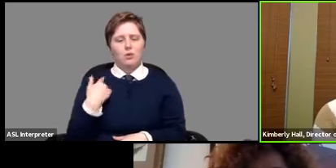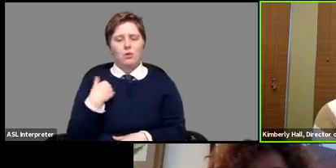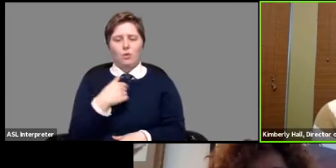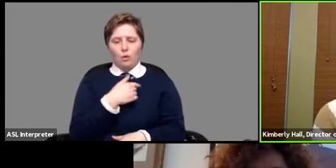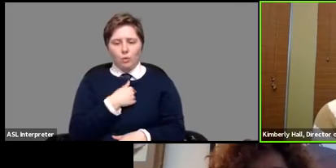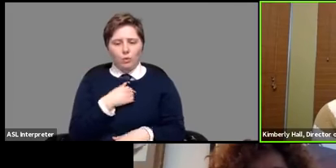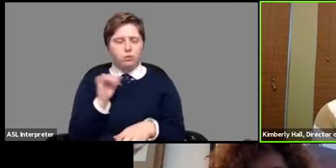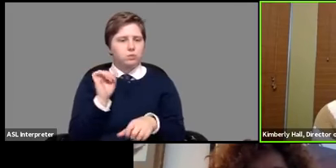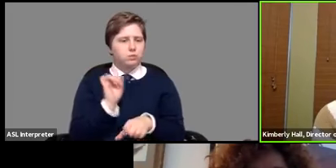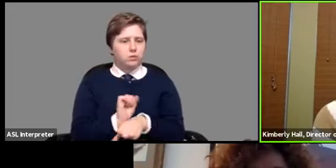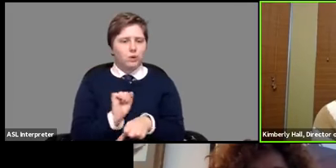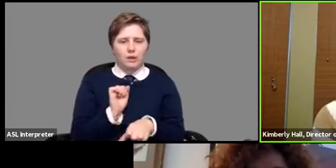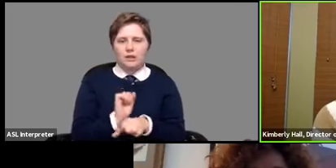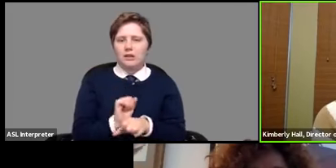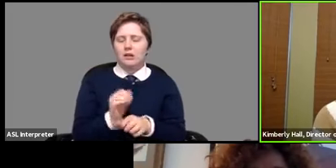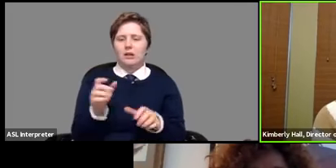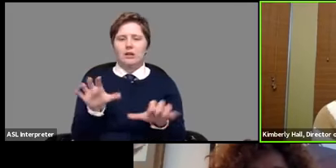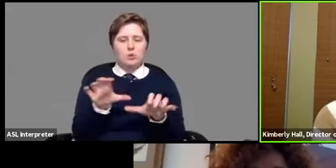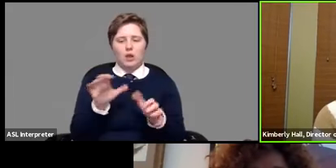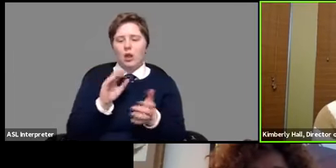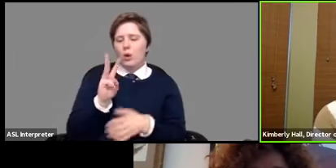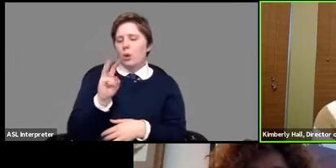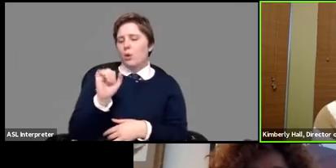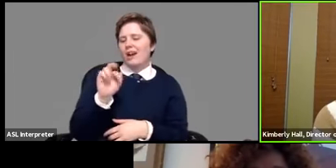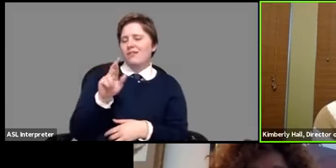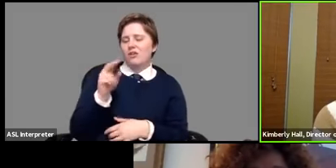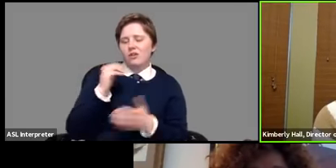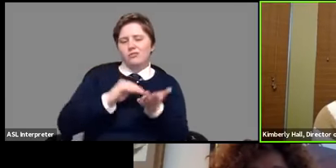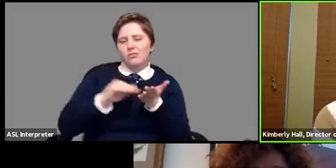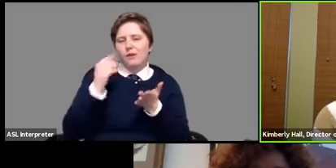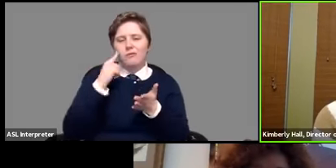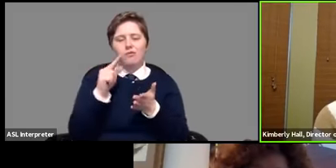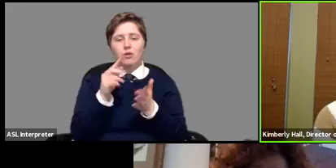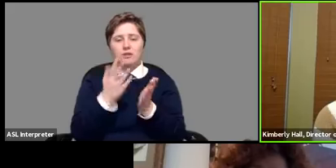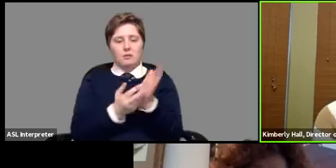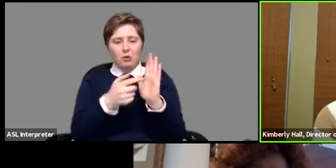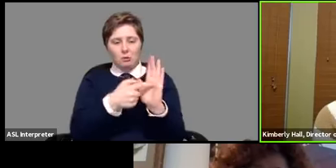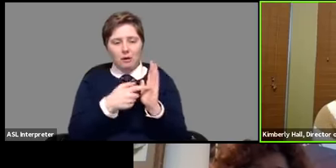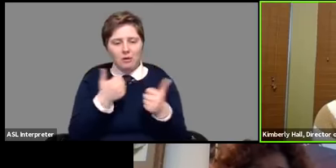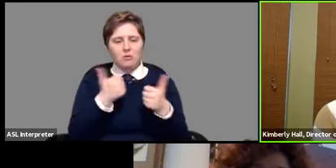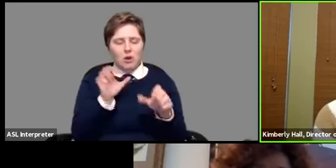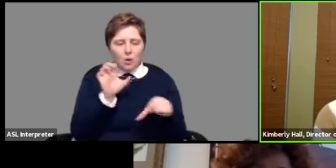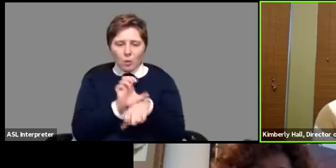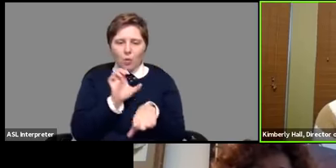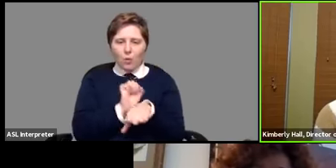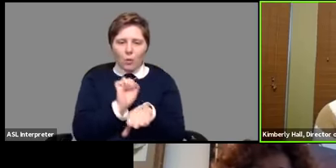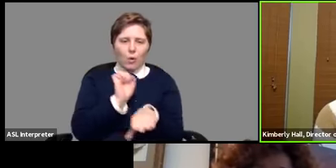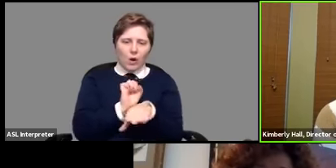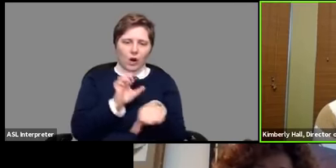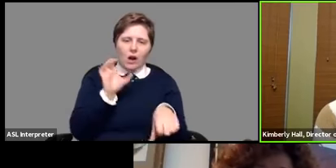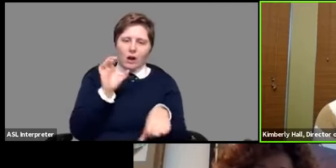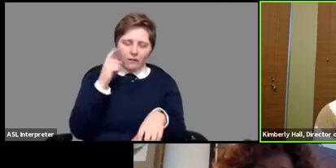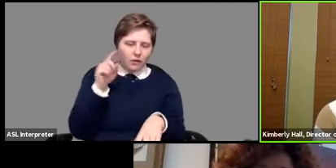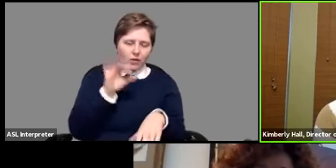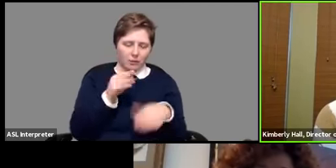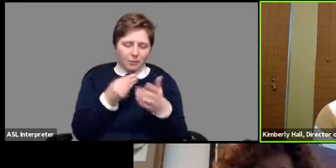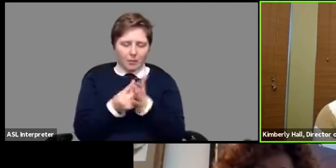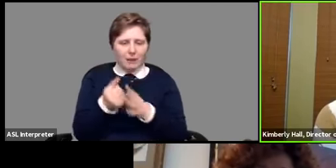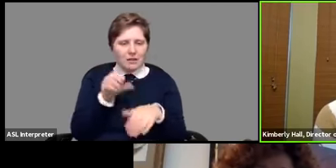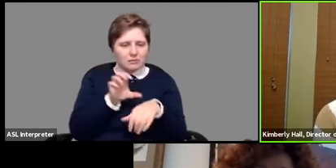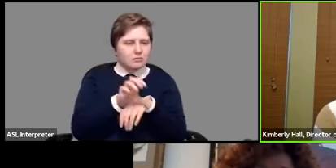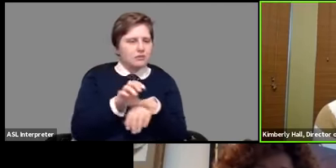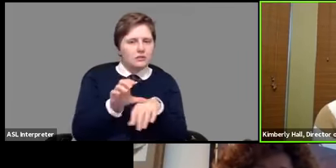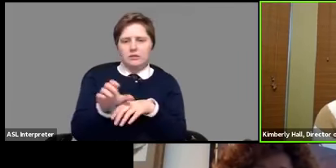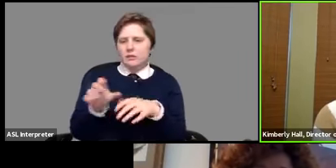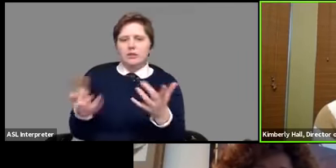um waivers to requirements and working really hard to move those payments through but they are out the door they are on the